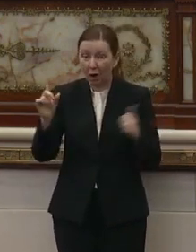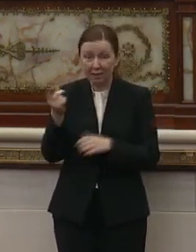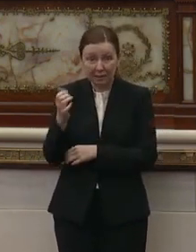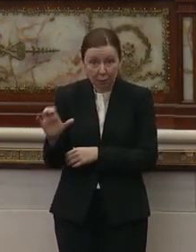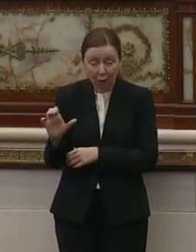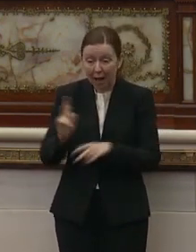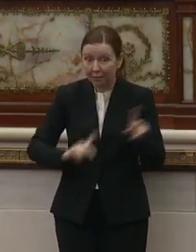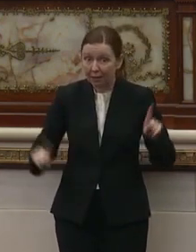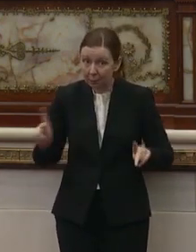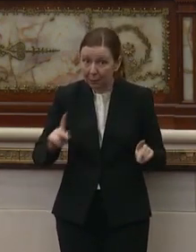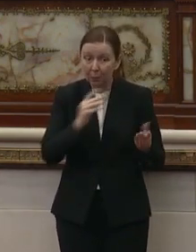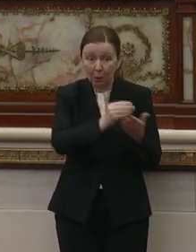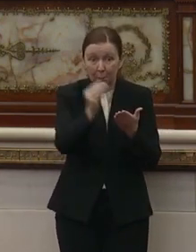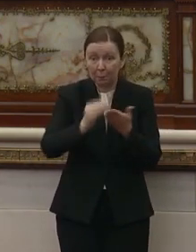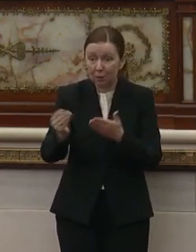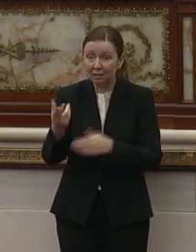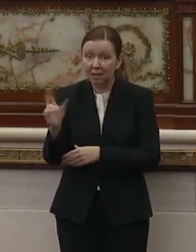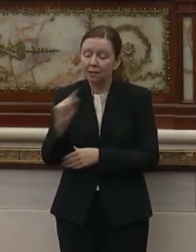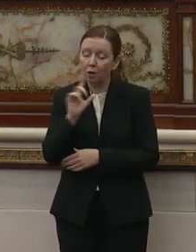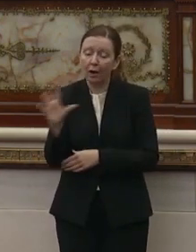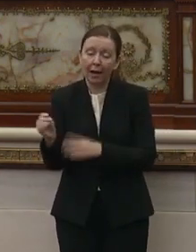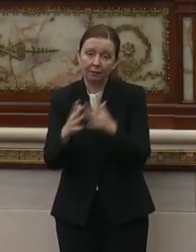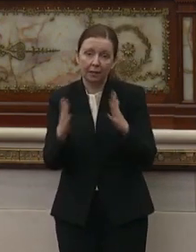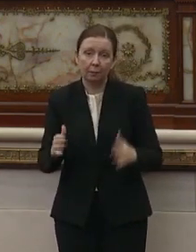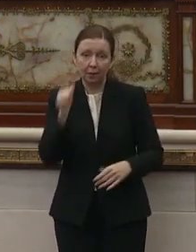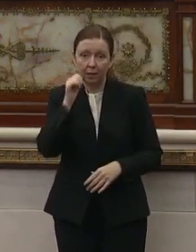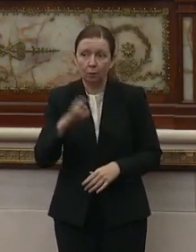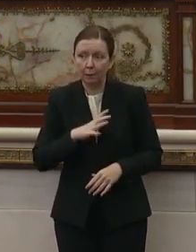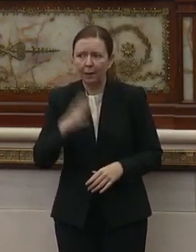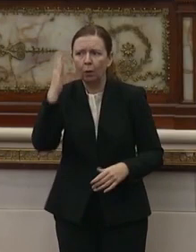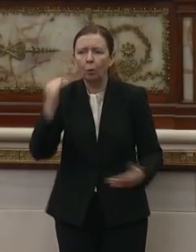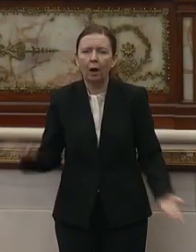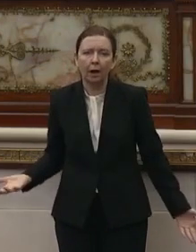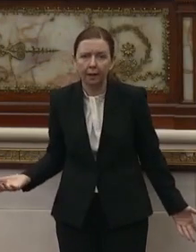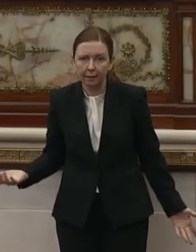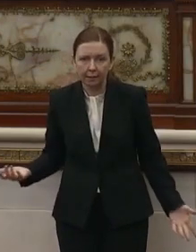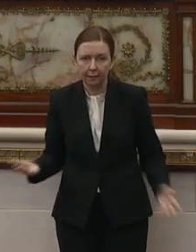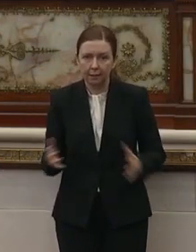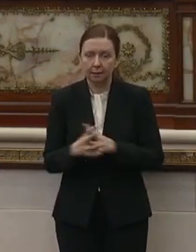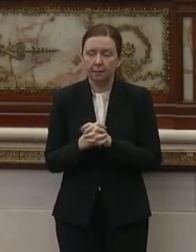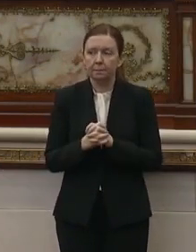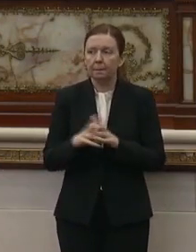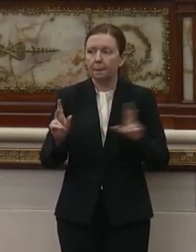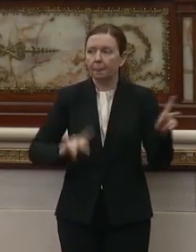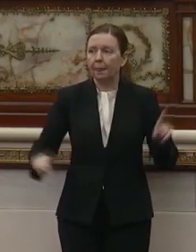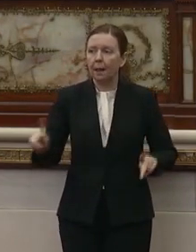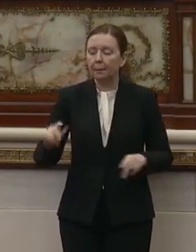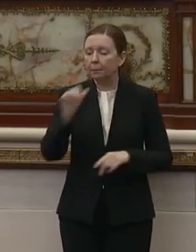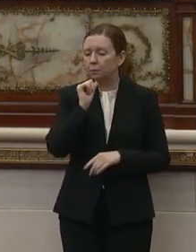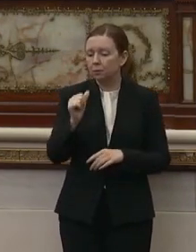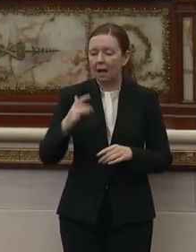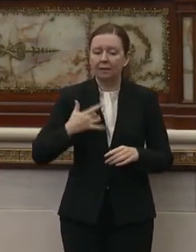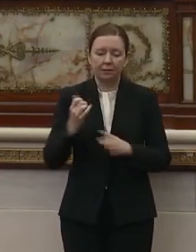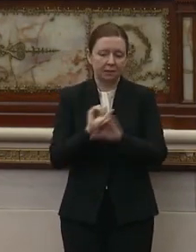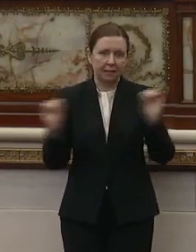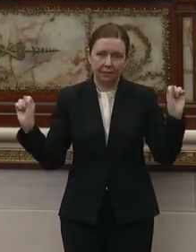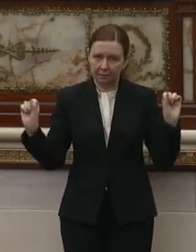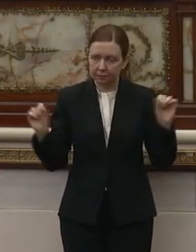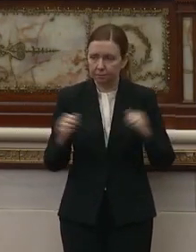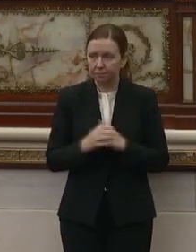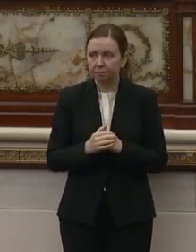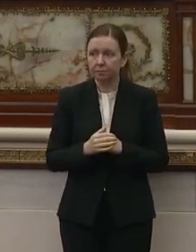of people purchasing guns are African-American women. Why is that? People do not feel safe.